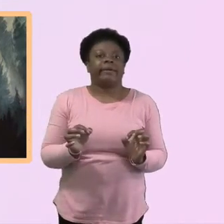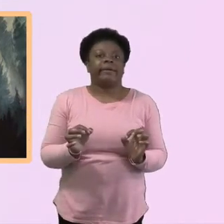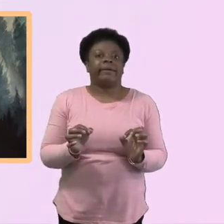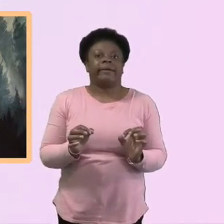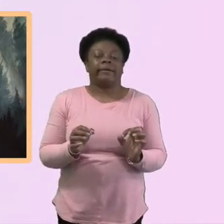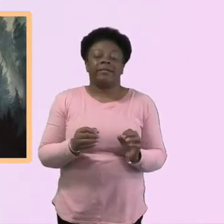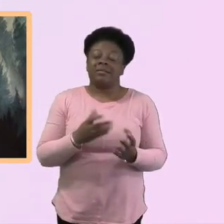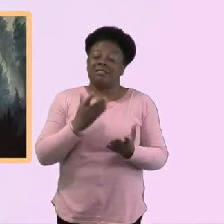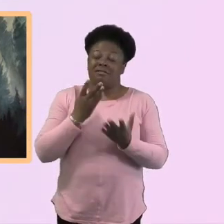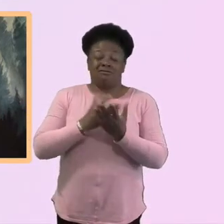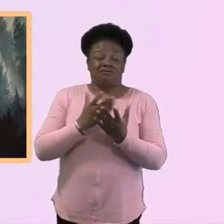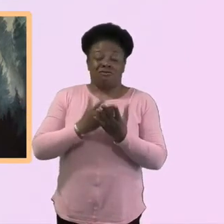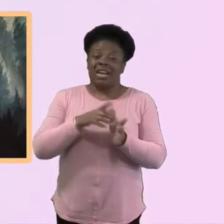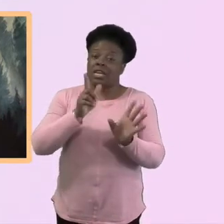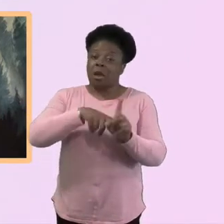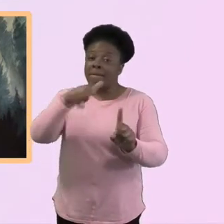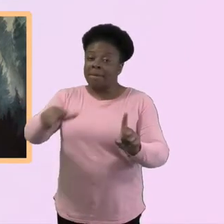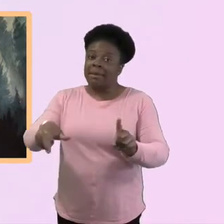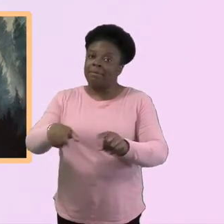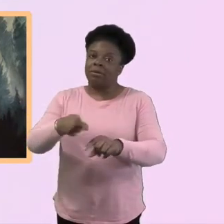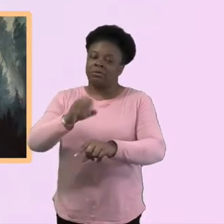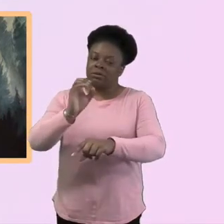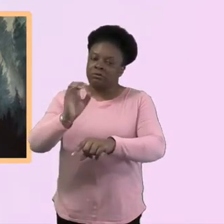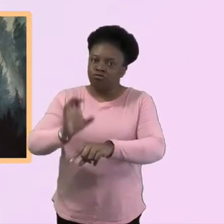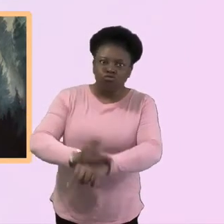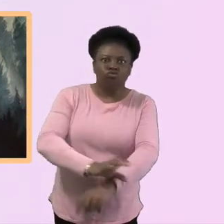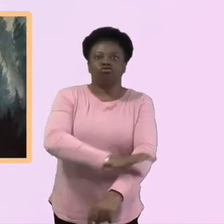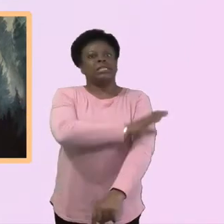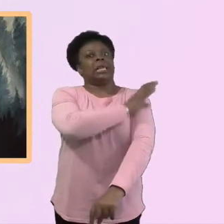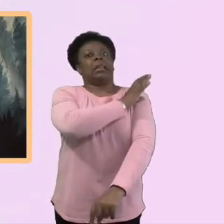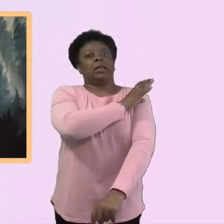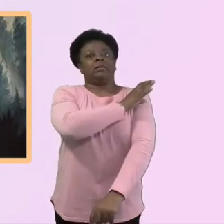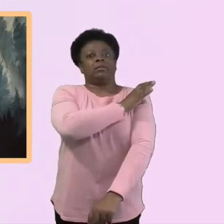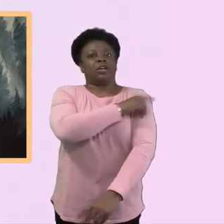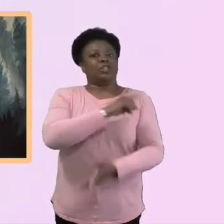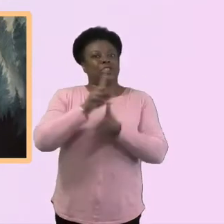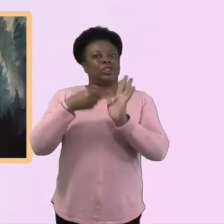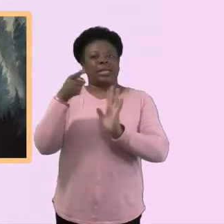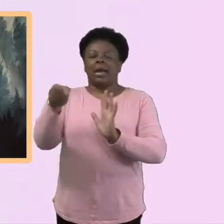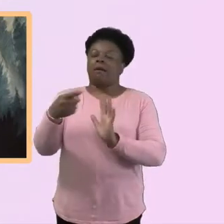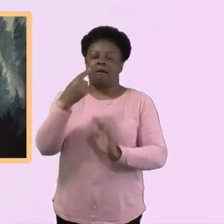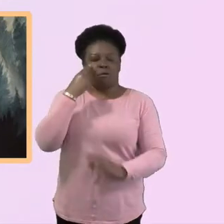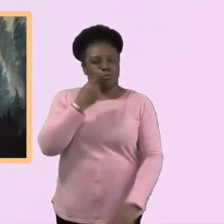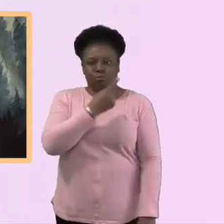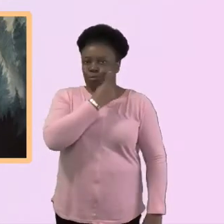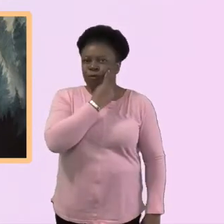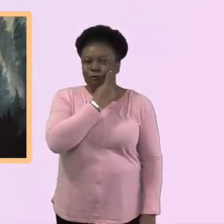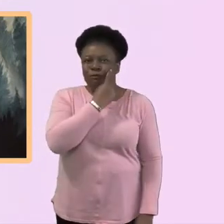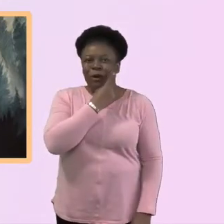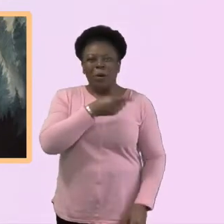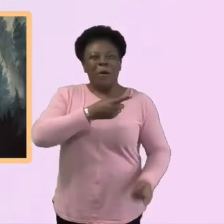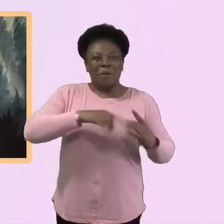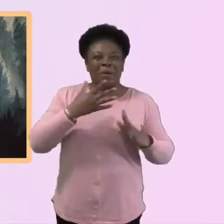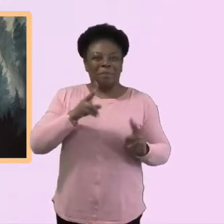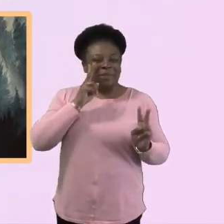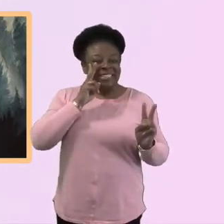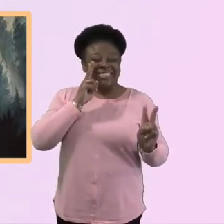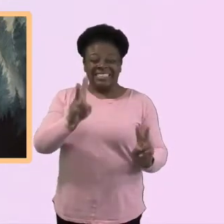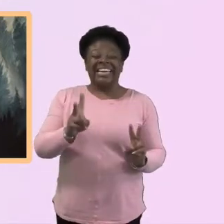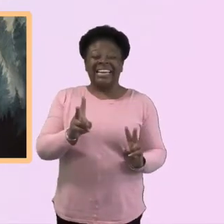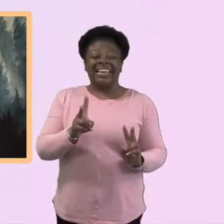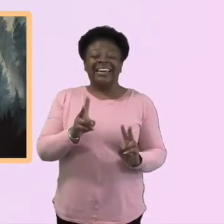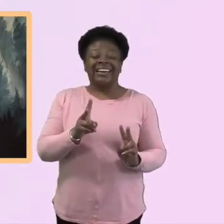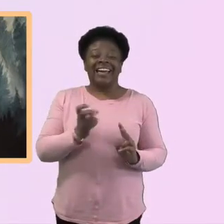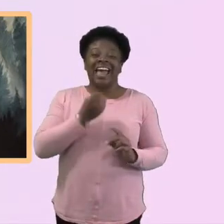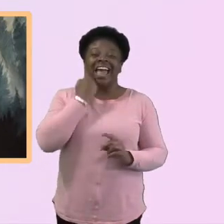in young people. It's there, you know, I mean, you're living proof of that. And we see it every day in our young people. There's so much resilience